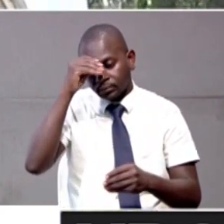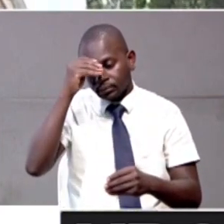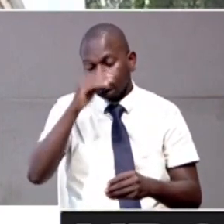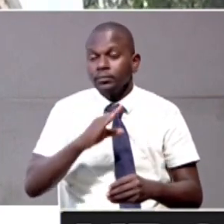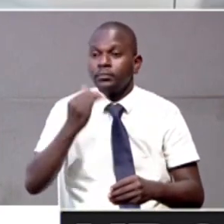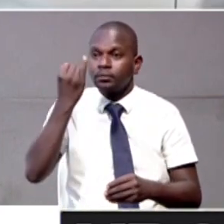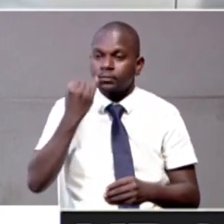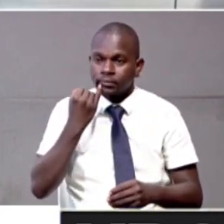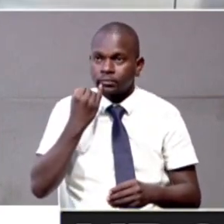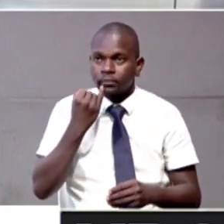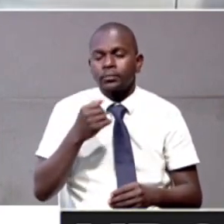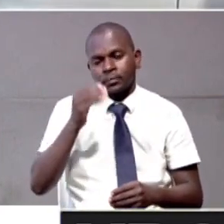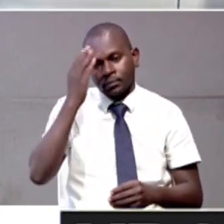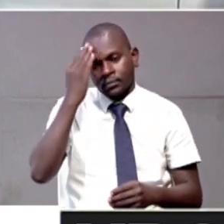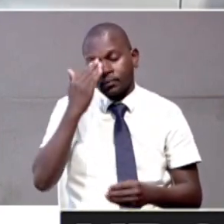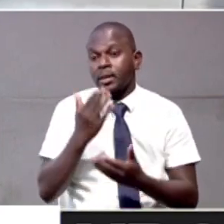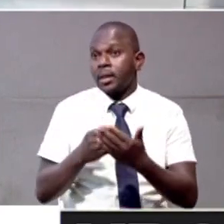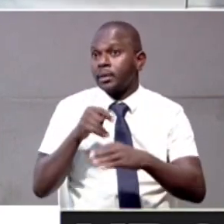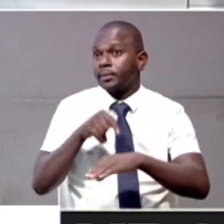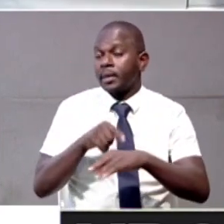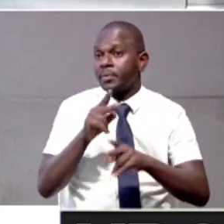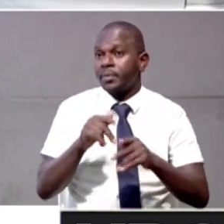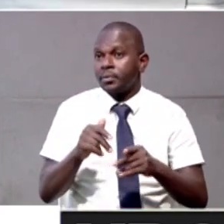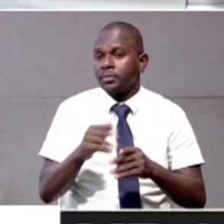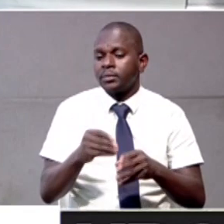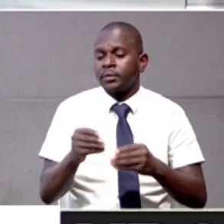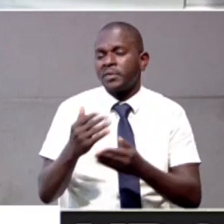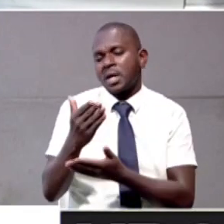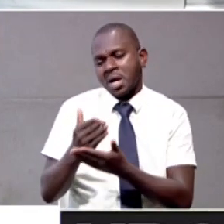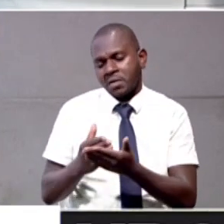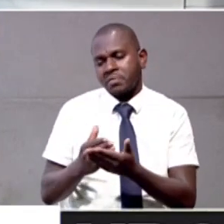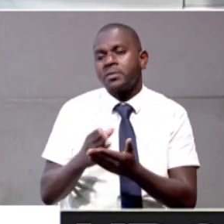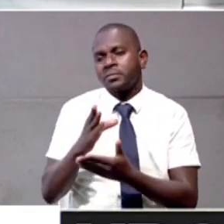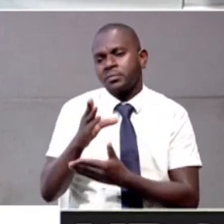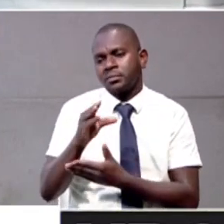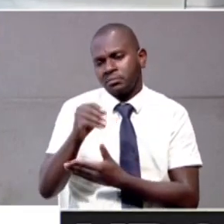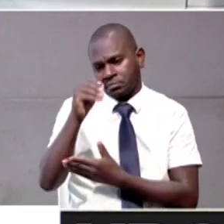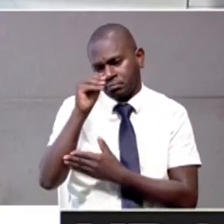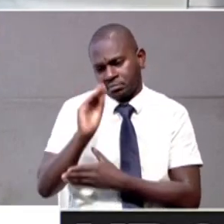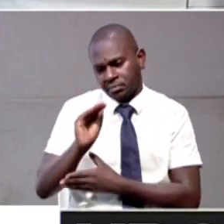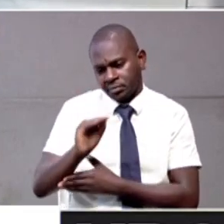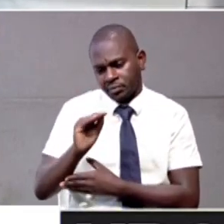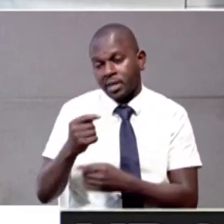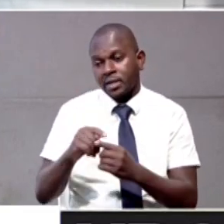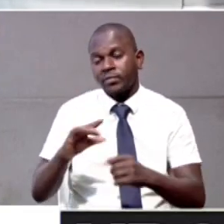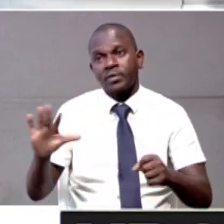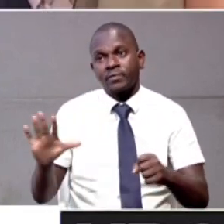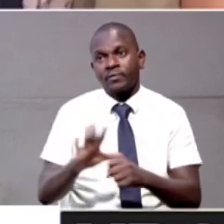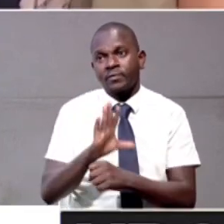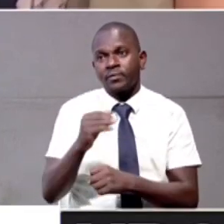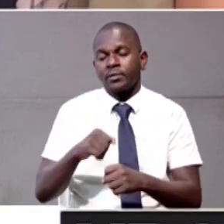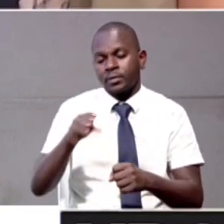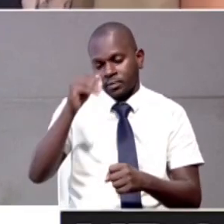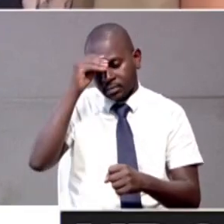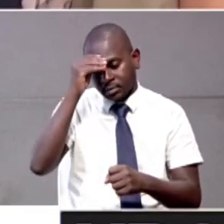seriously. You know, at times people give half a dose. We want to give a full dose of education.